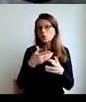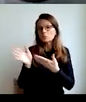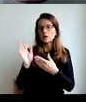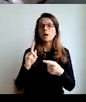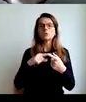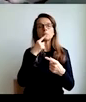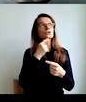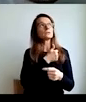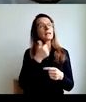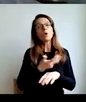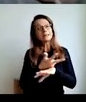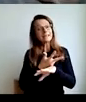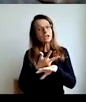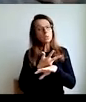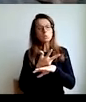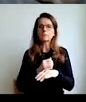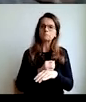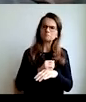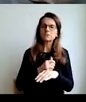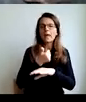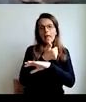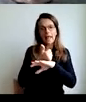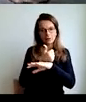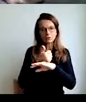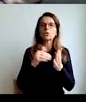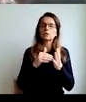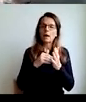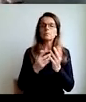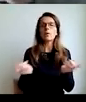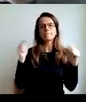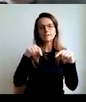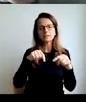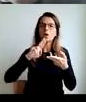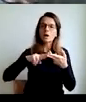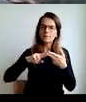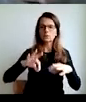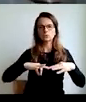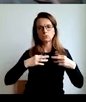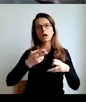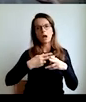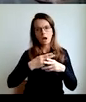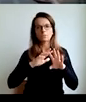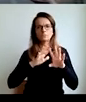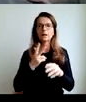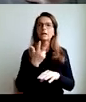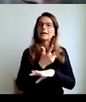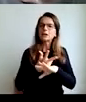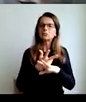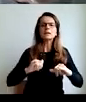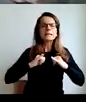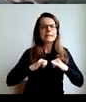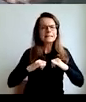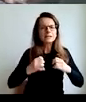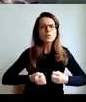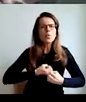an hour less, so we can work for three hours, you need an hour for coffee and discussions,